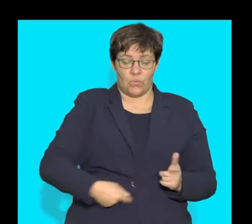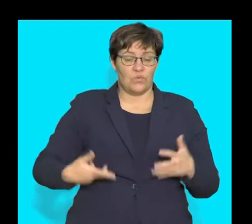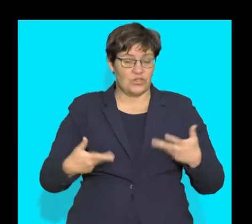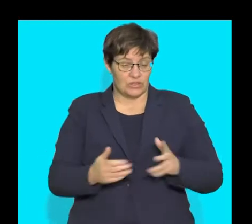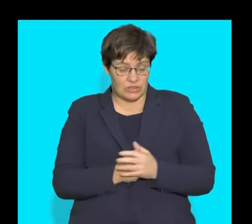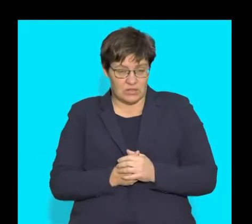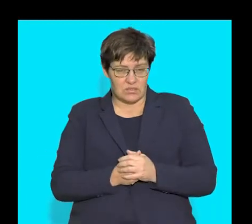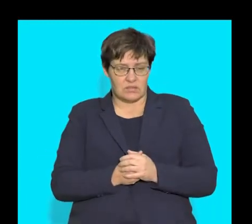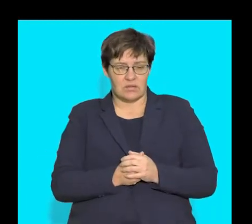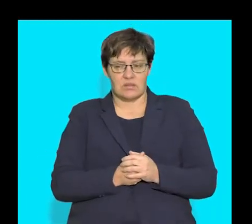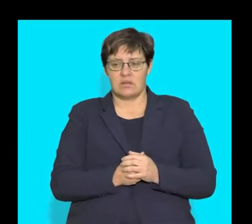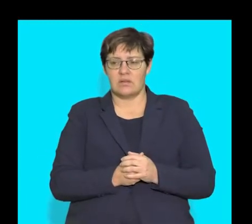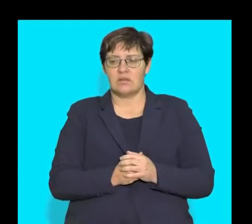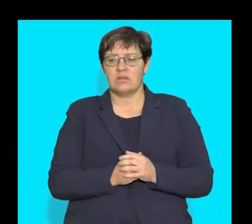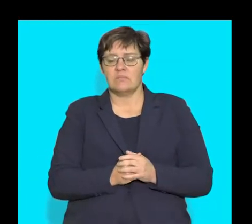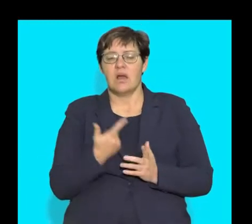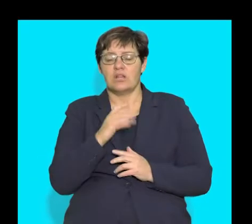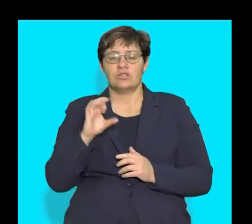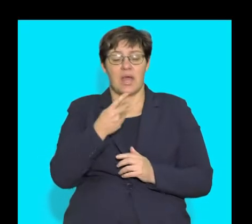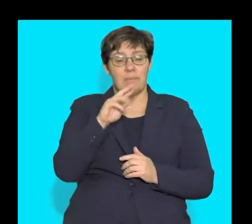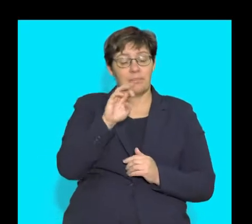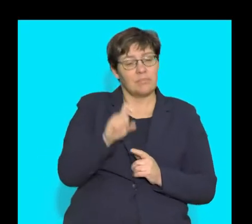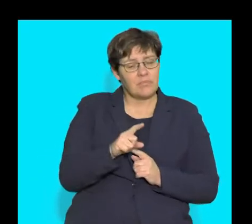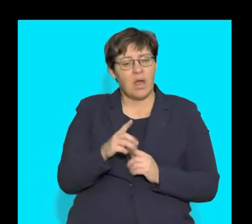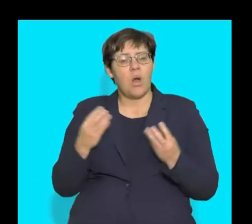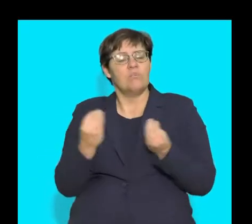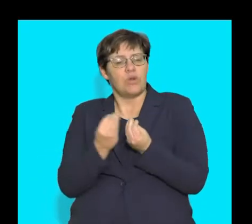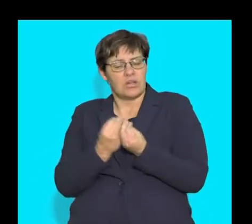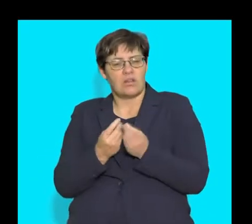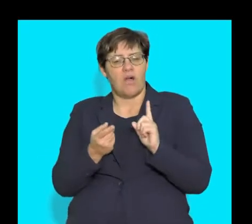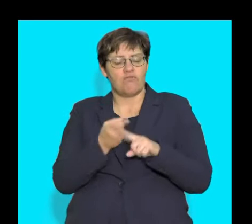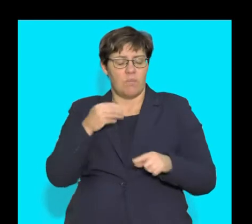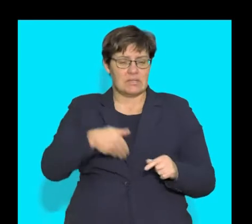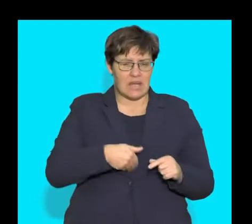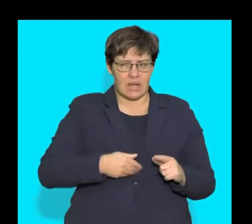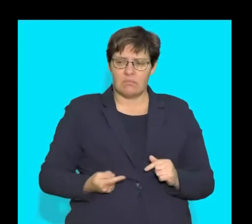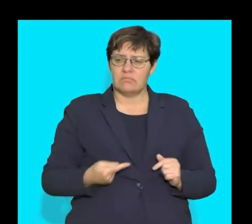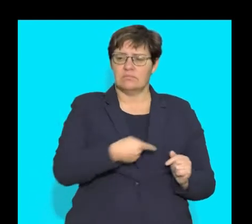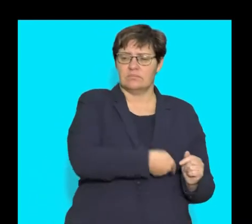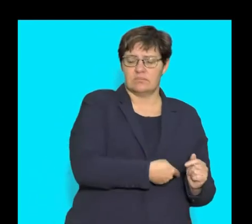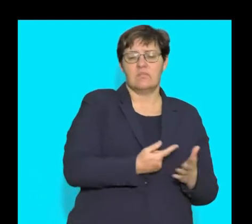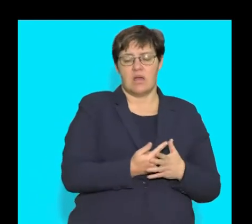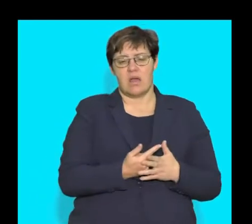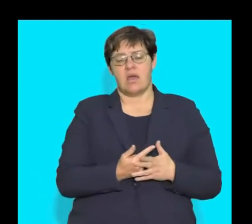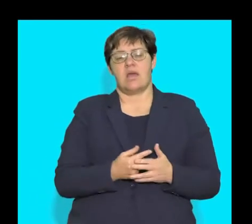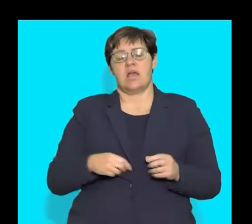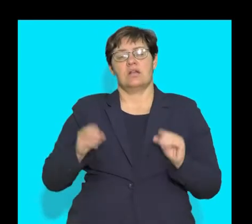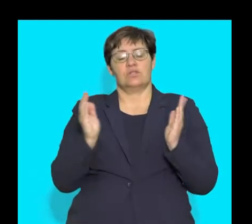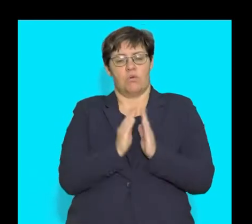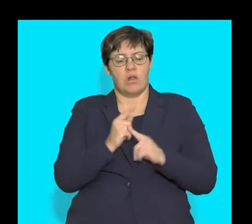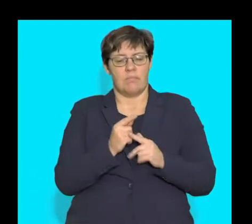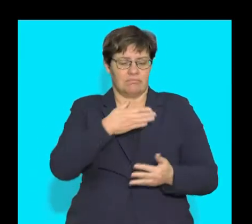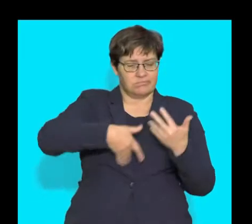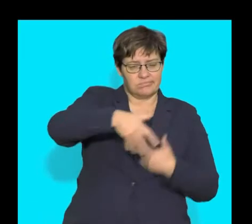The component of chyme, which is what is seen as a product that moves from the stomach into the small intestine after it is